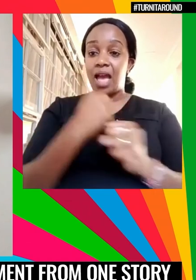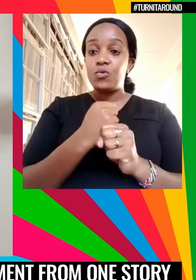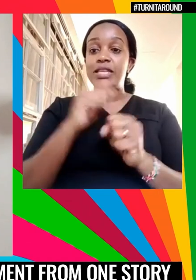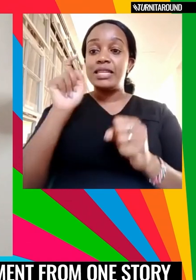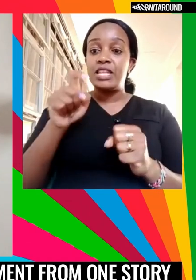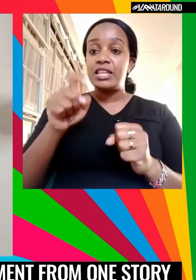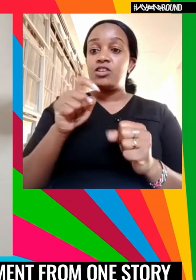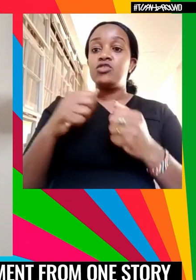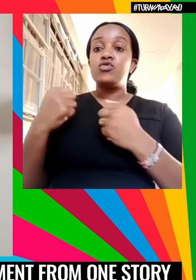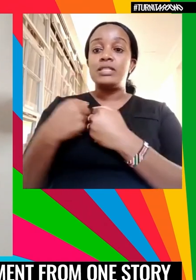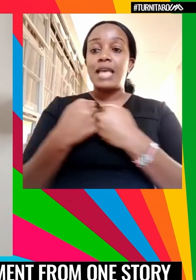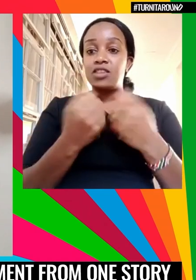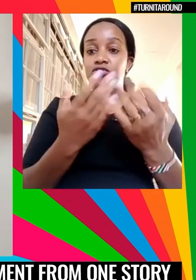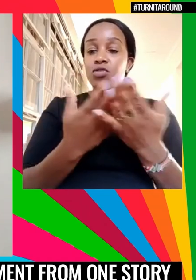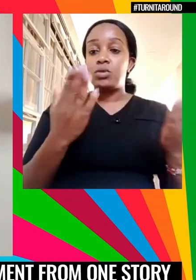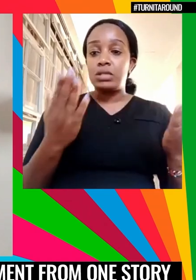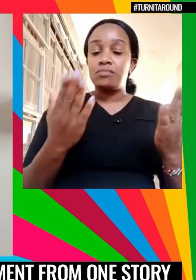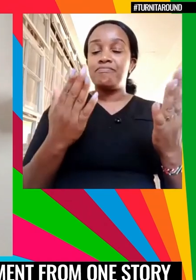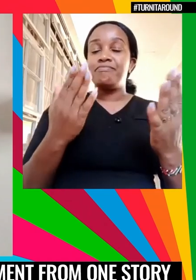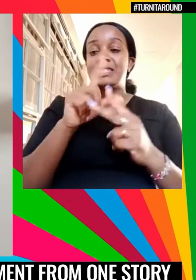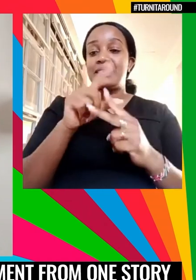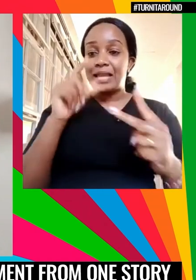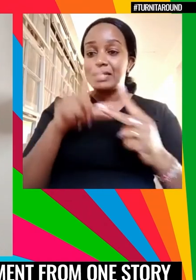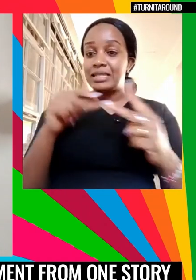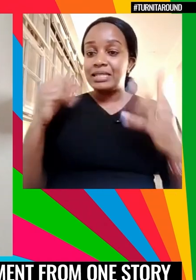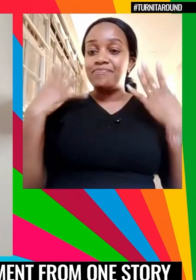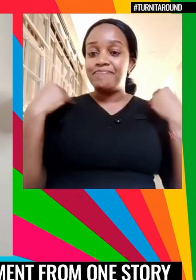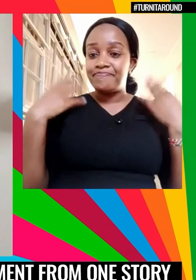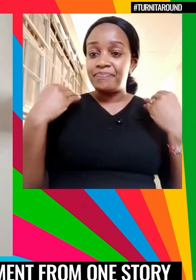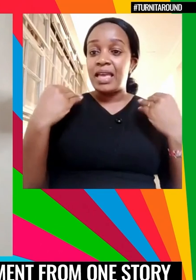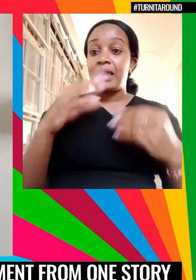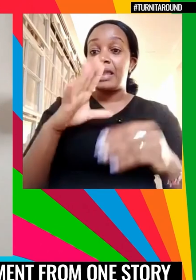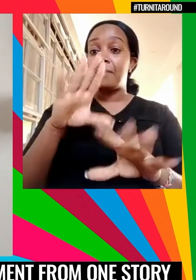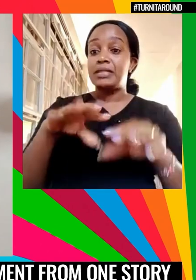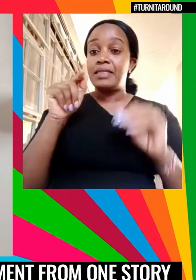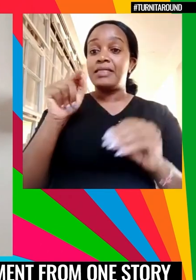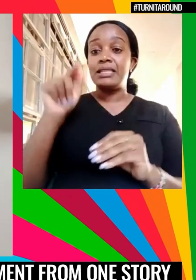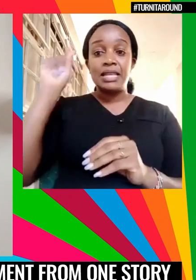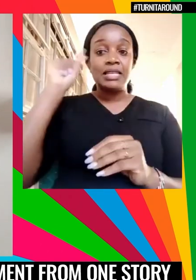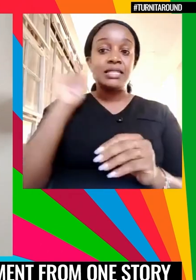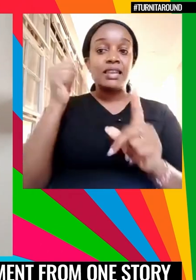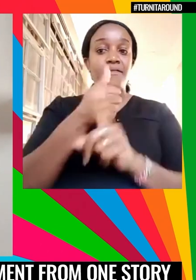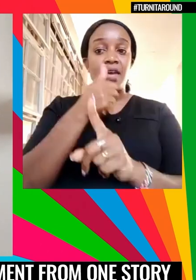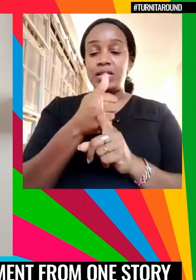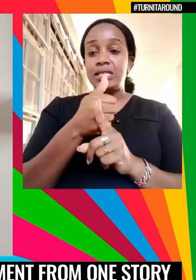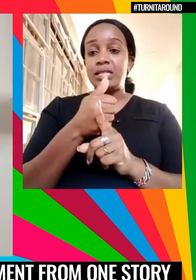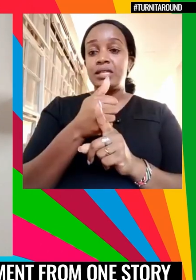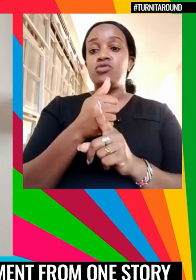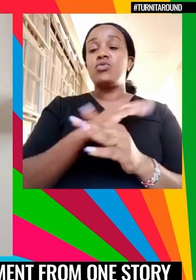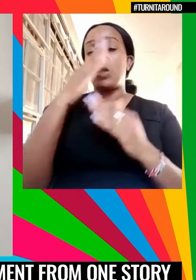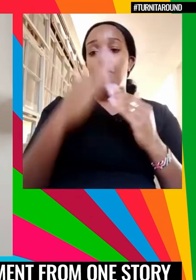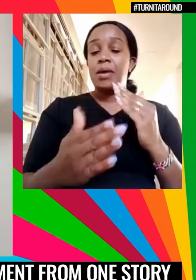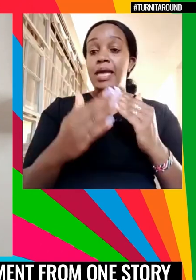practices that promote violence and take its stand to end gender bias and inequality by actively creating